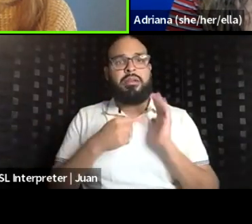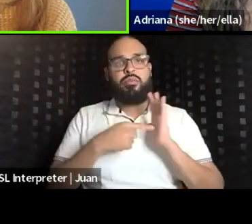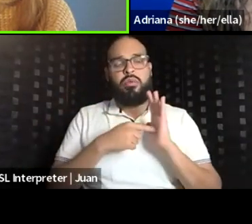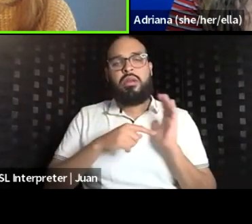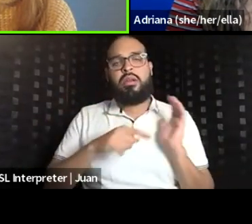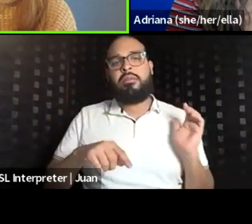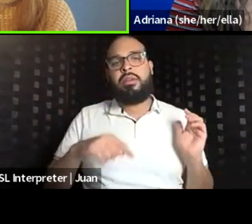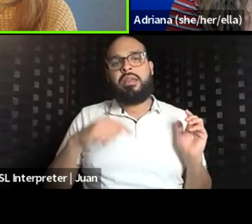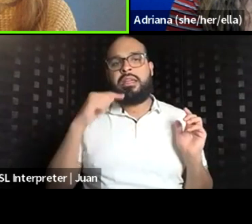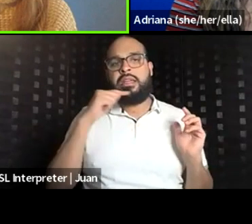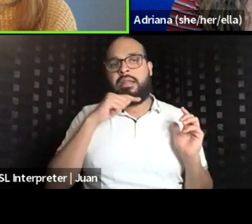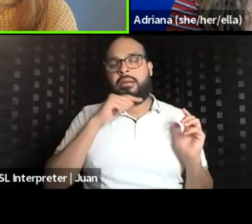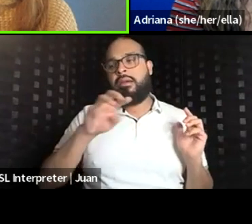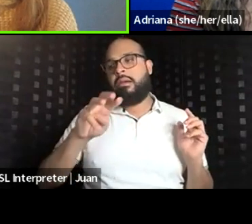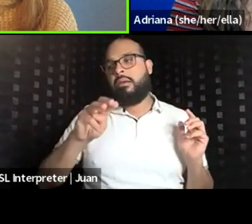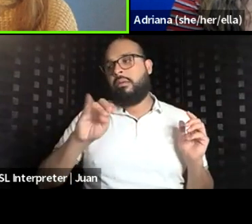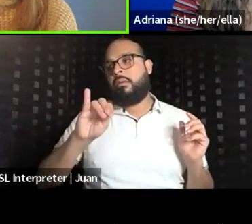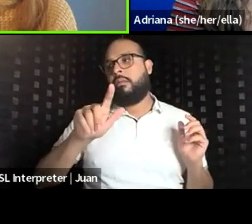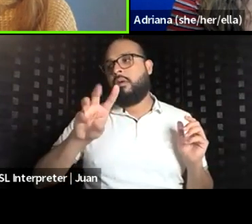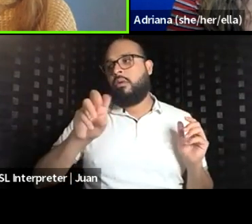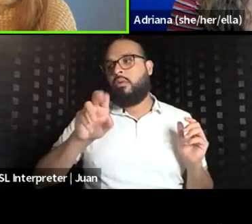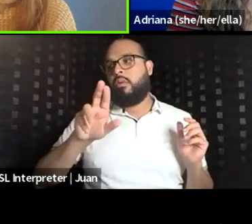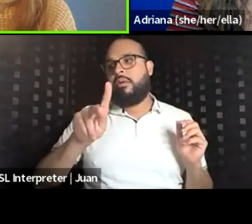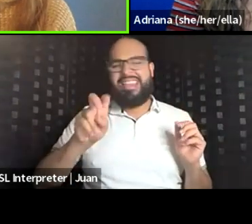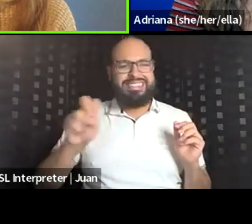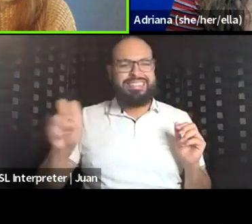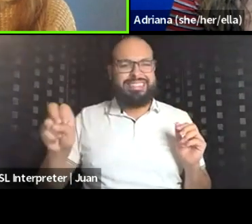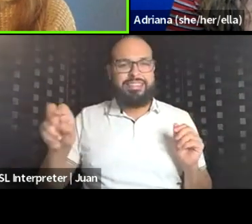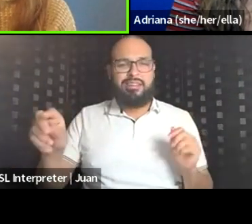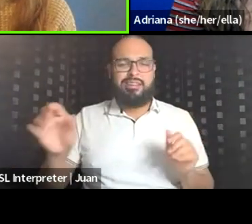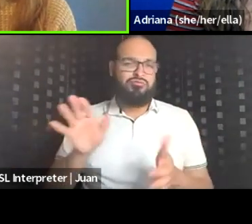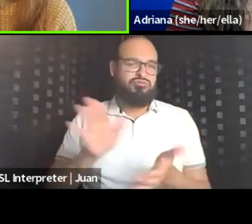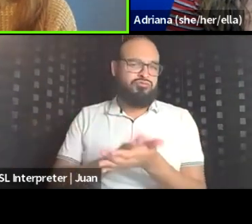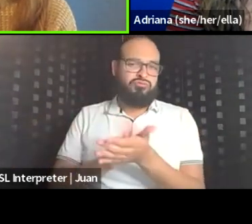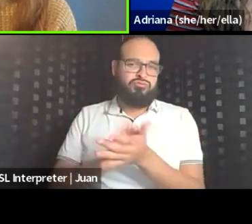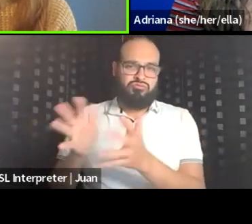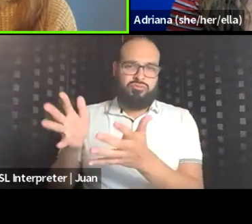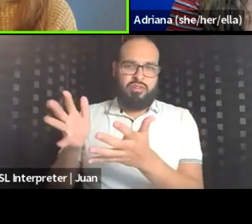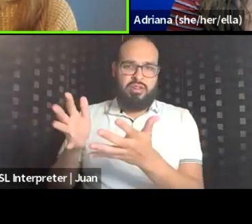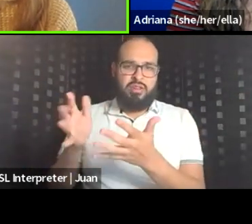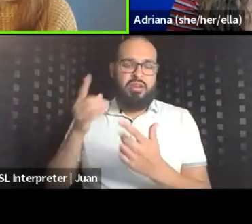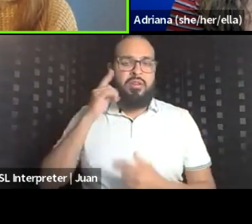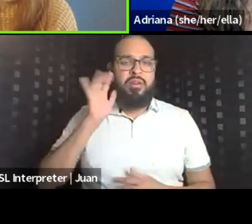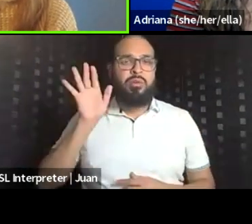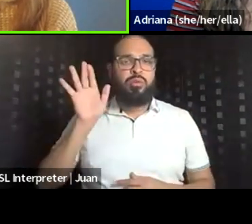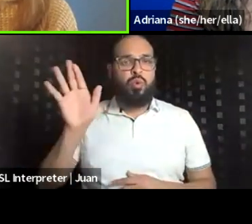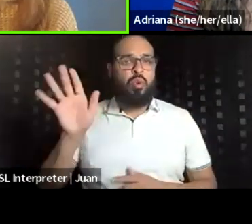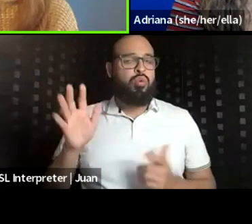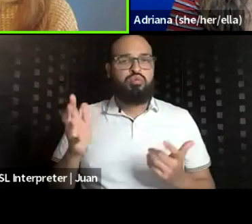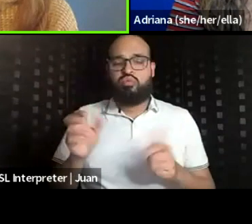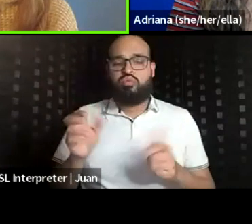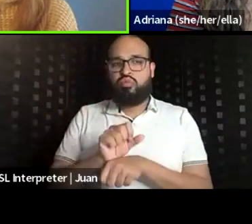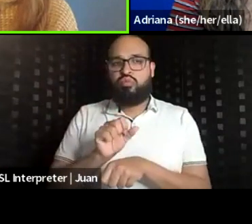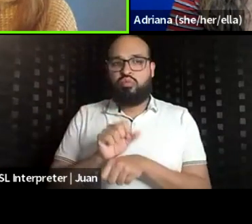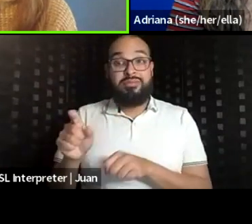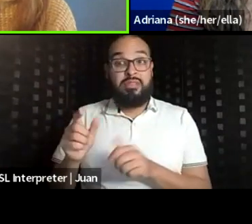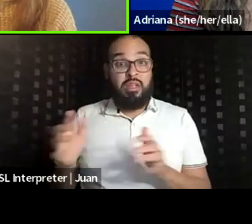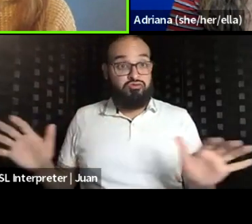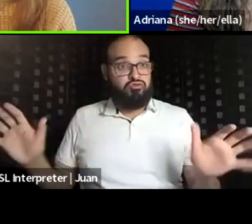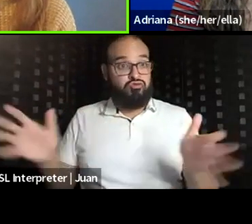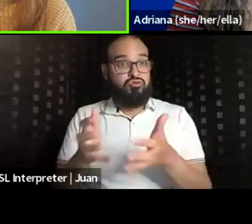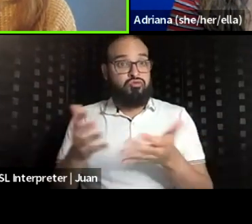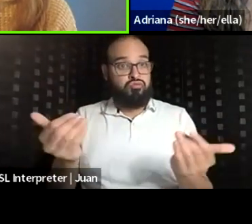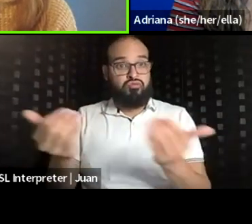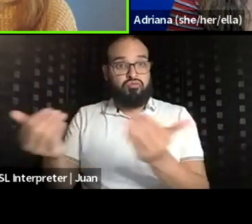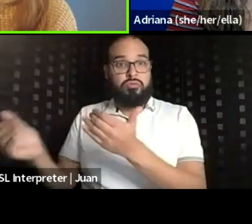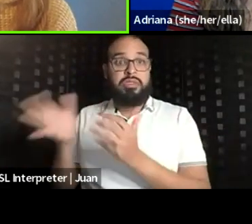Jamie Lynn Gray, doing amazing things with the Milwaukee Theater Alliance, who's our host organization, is also gathering parents, and for anyone listening to this on the stream,